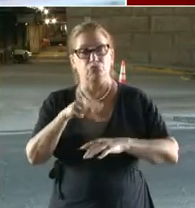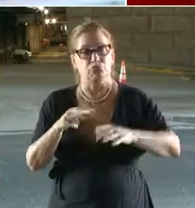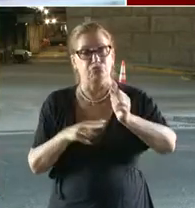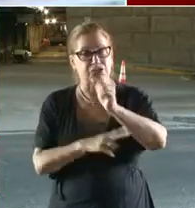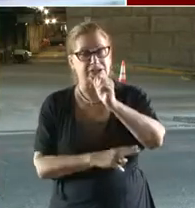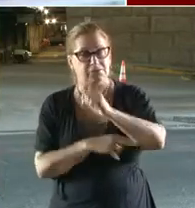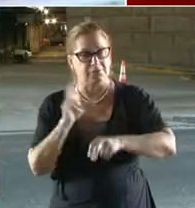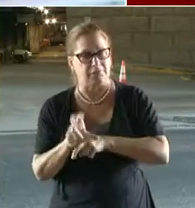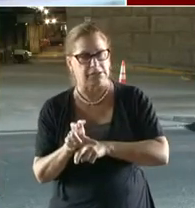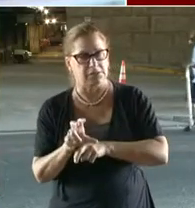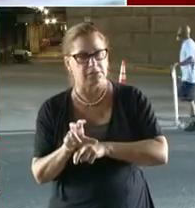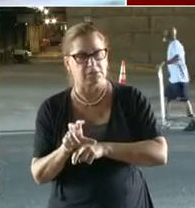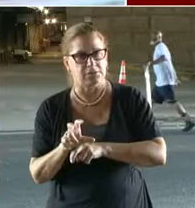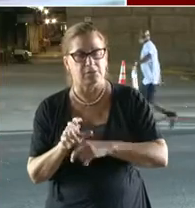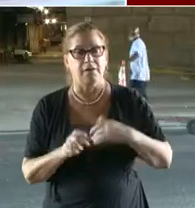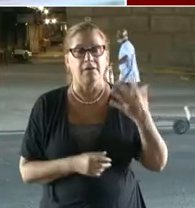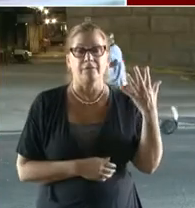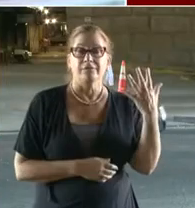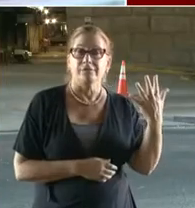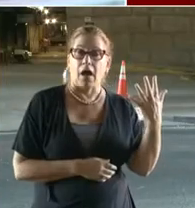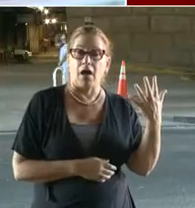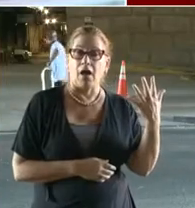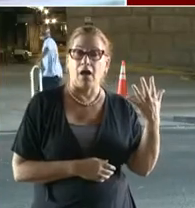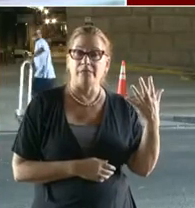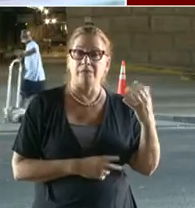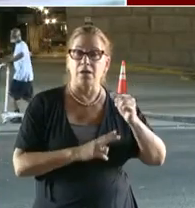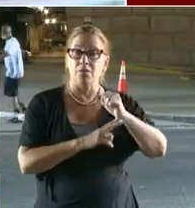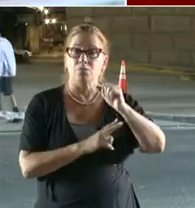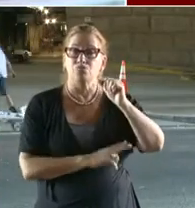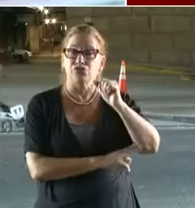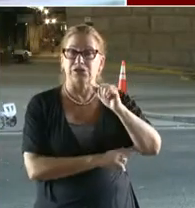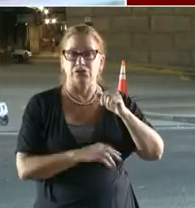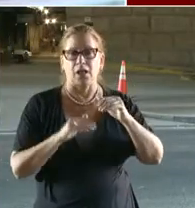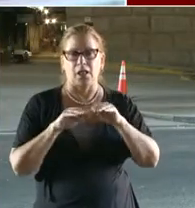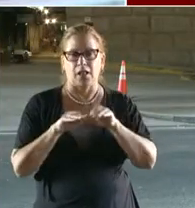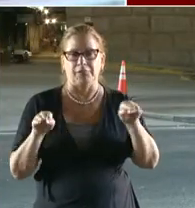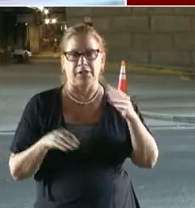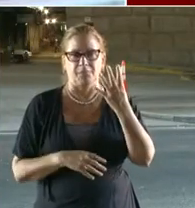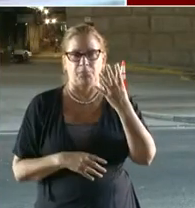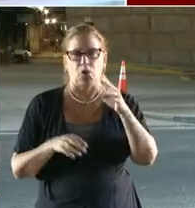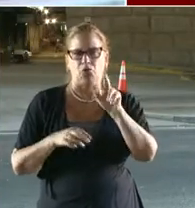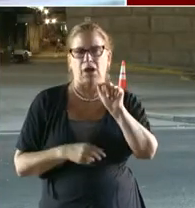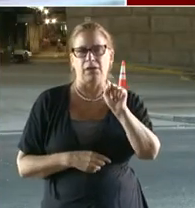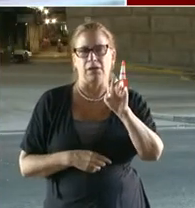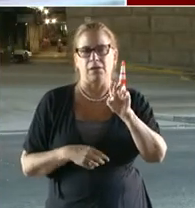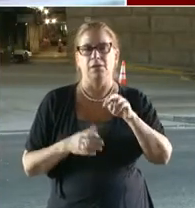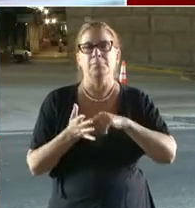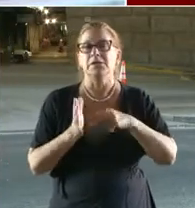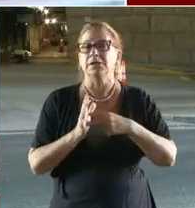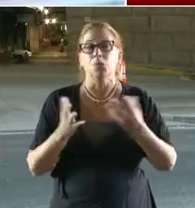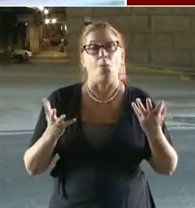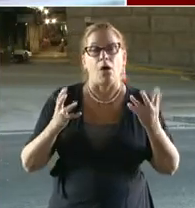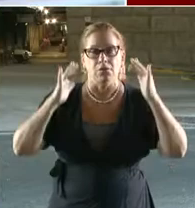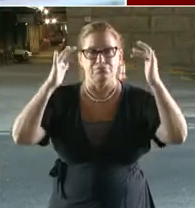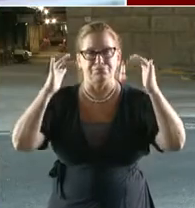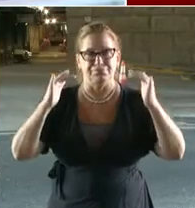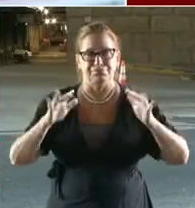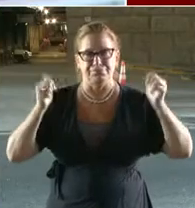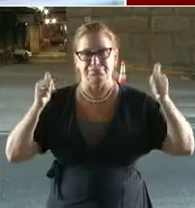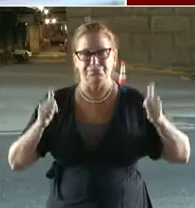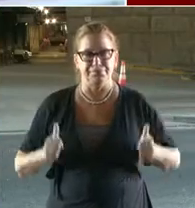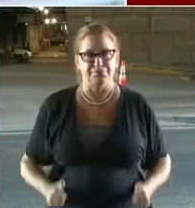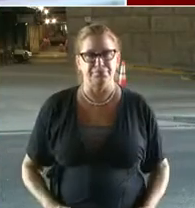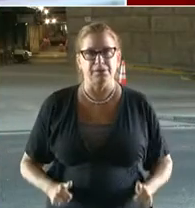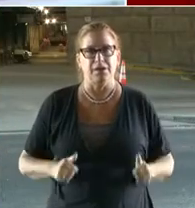which is considered poor condition according to federal and district standards. We currently have no bridges in our inventory rated